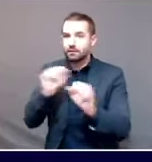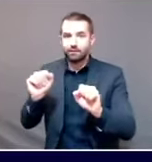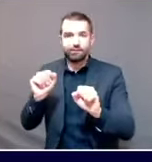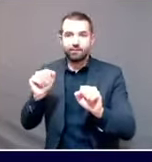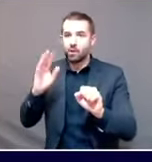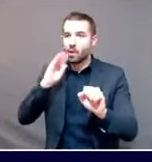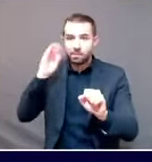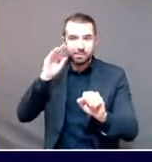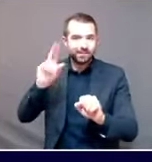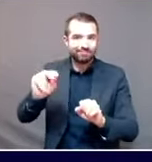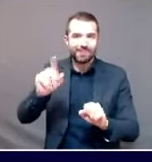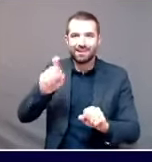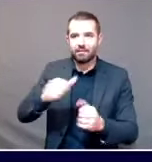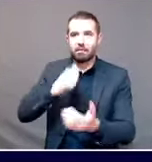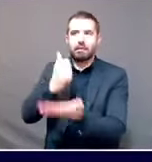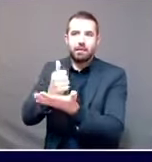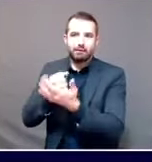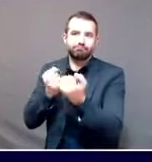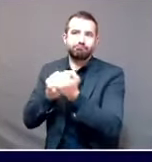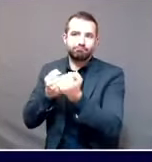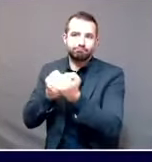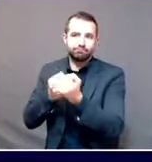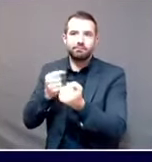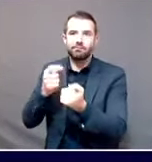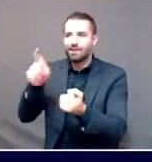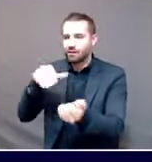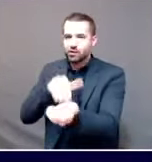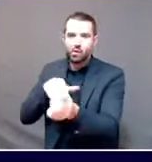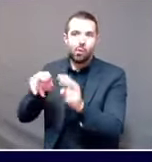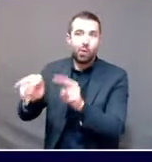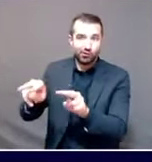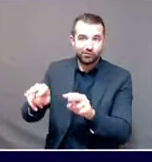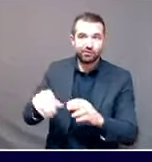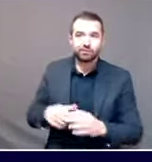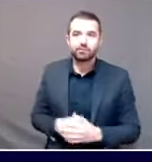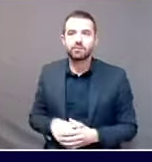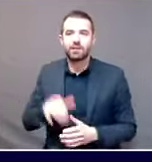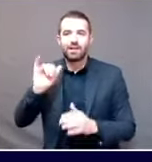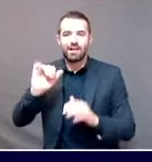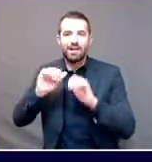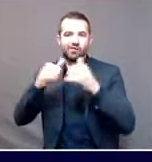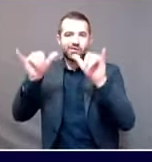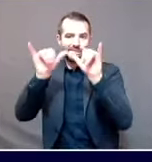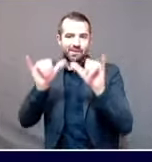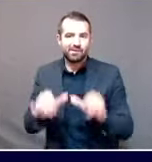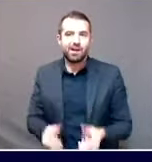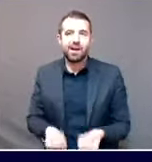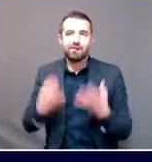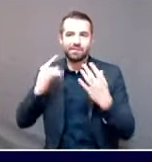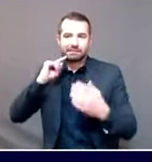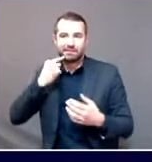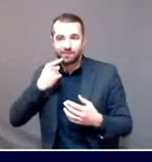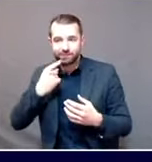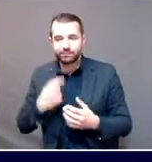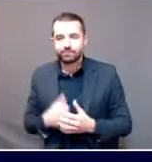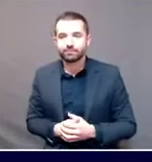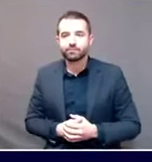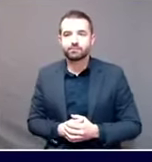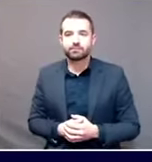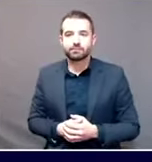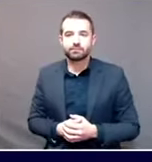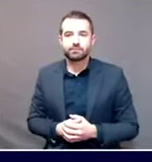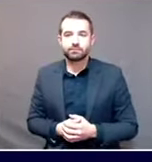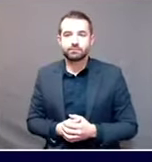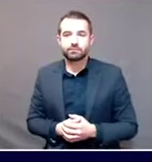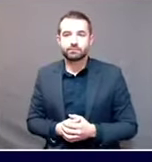after you. That is one of the best proxies for severity. And to put that number in perspective, you know, hospitalization rates